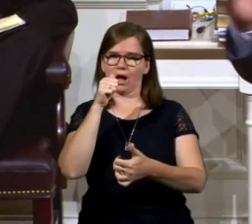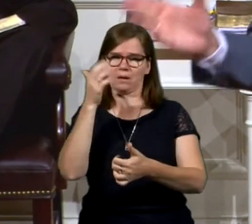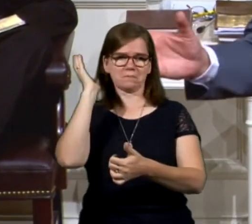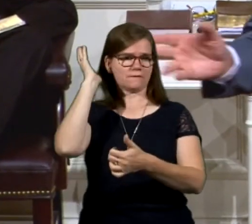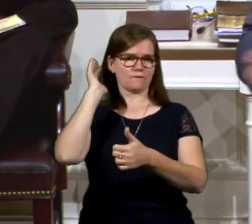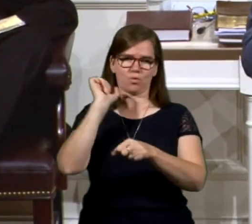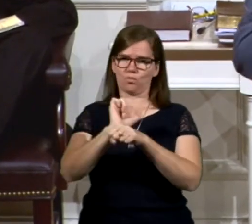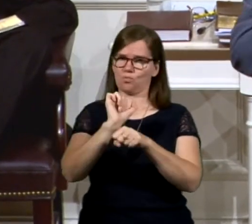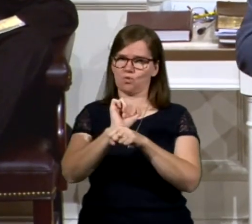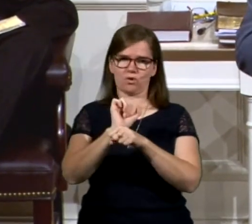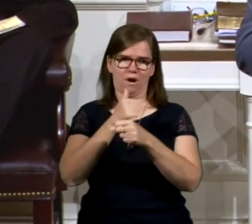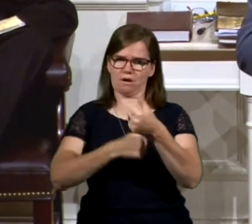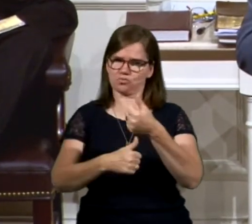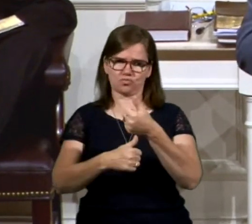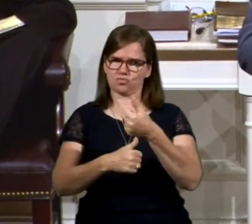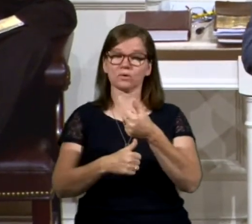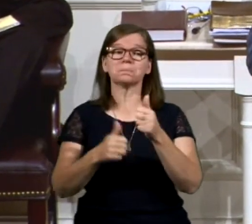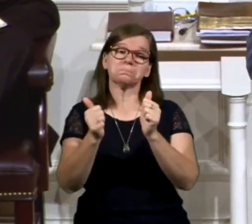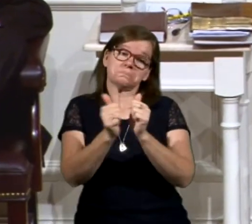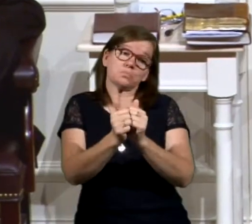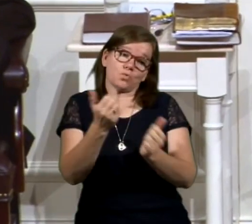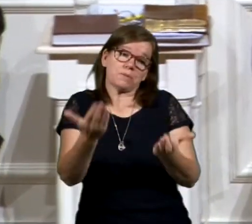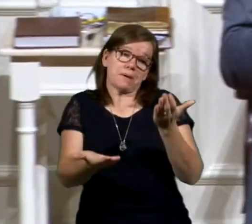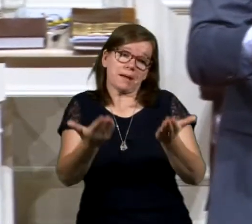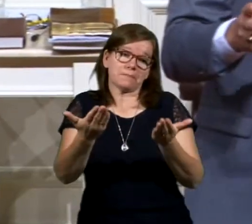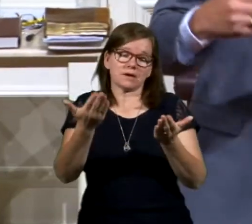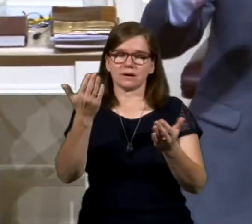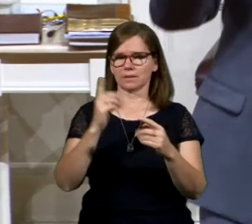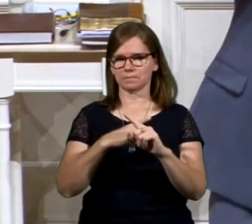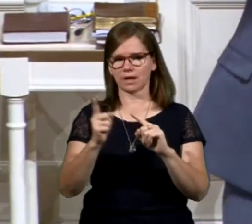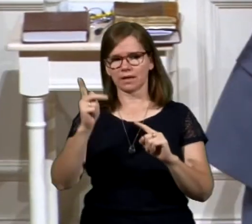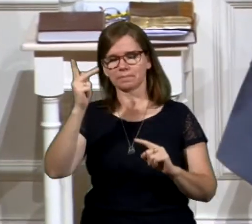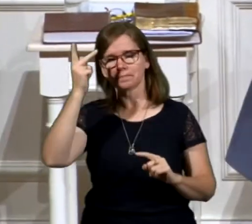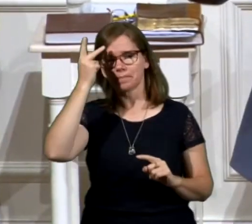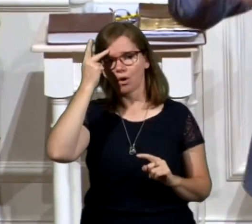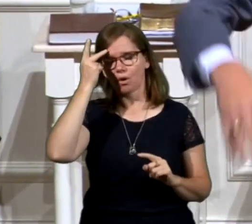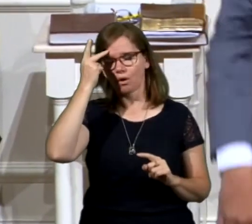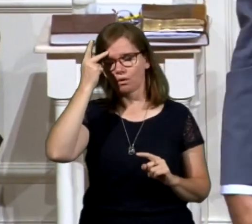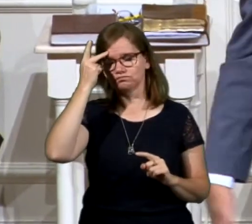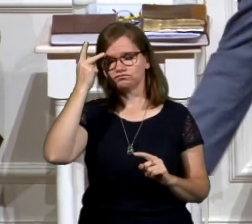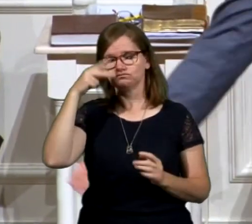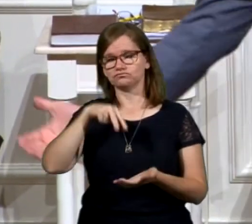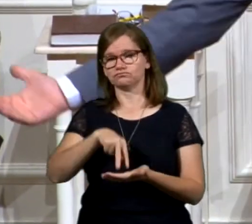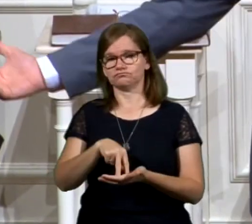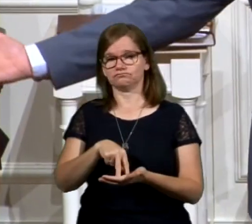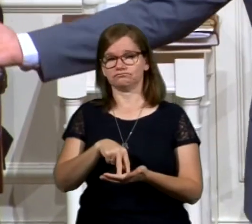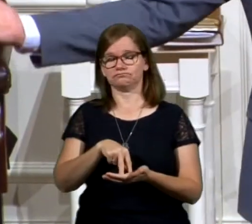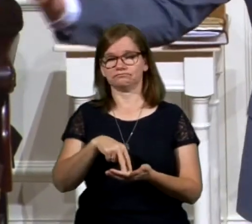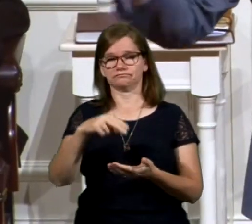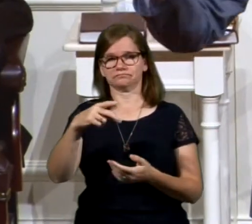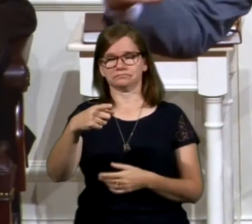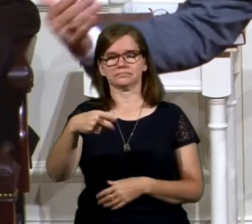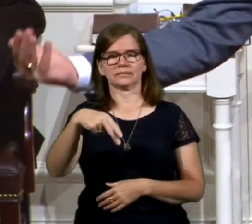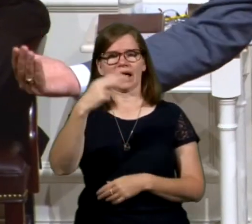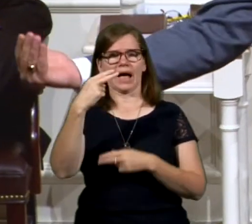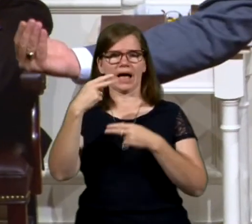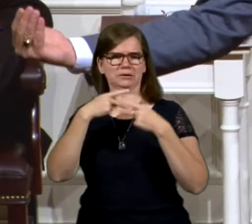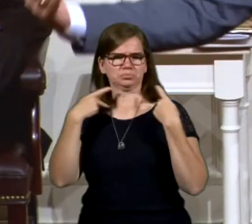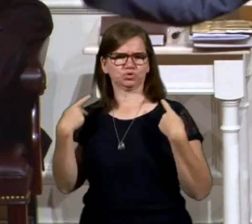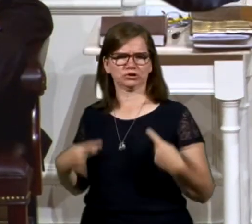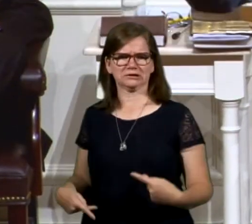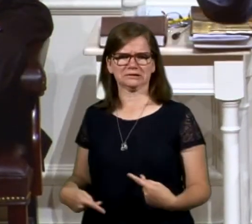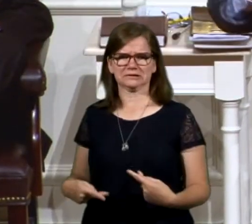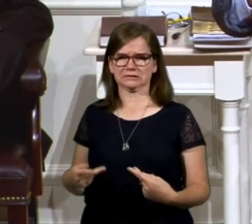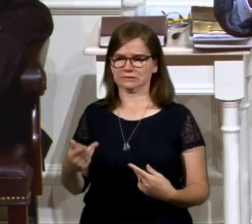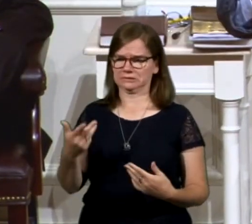He might have served with him. But Paul is standing there and there is a high priest. It doesn't probably look like it was an